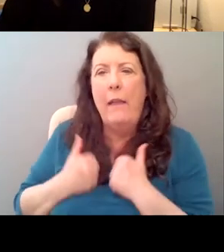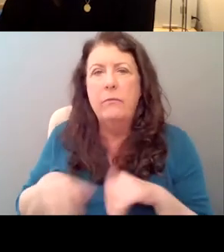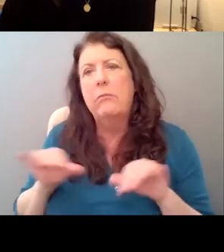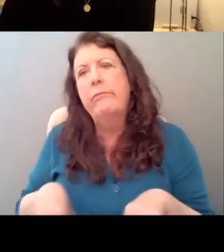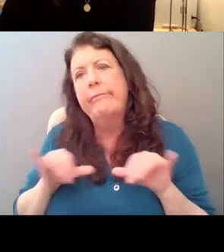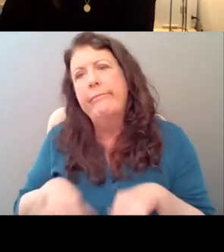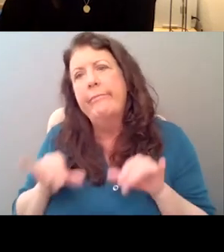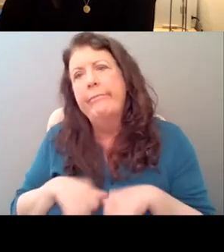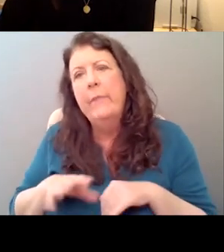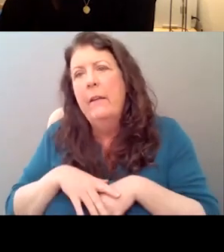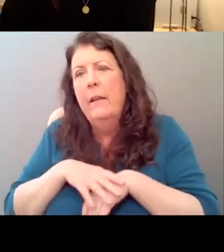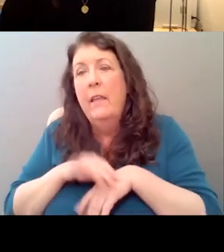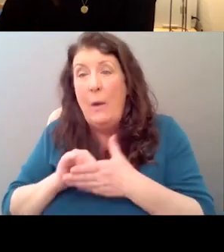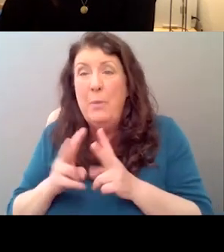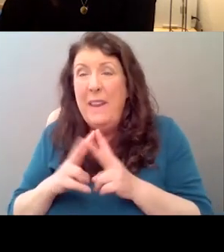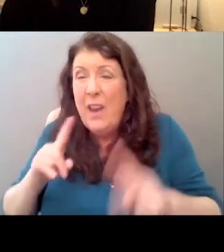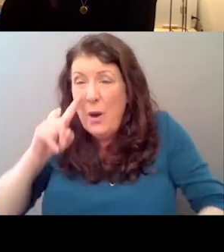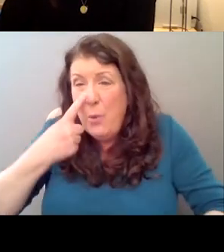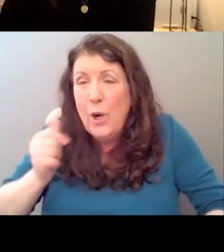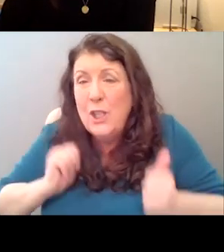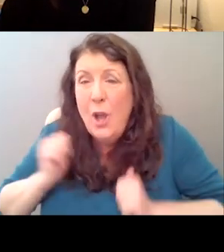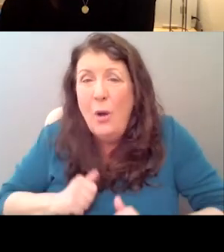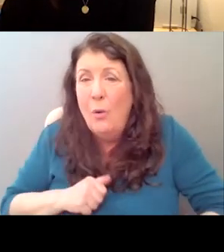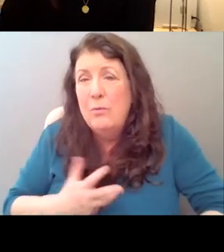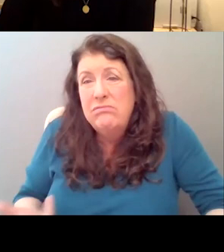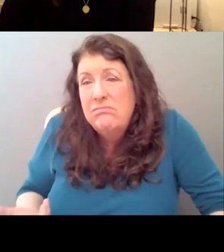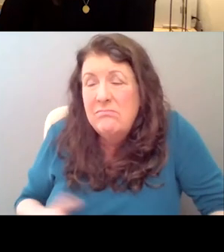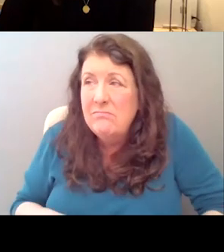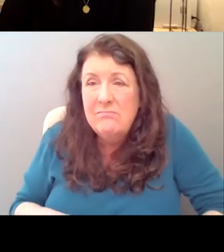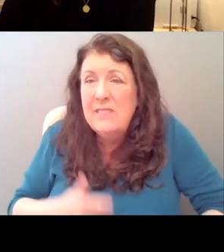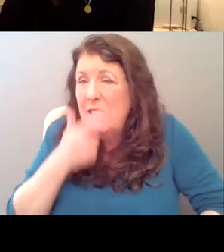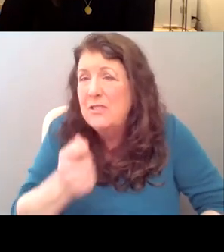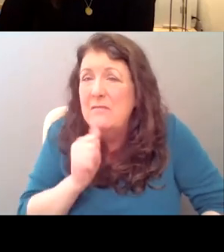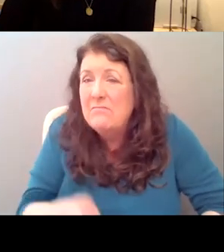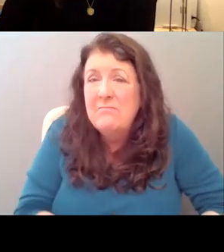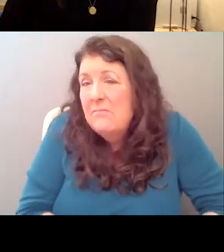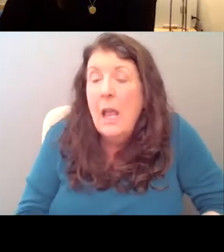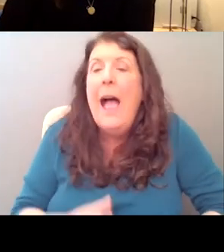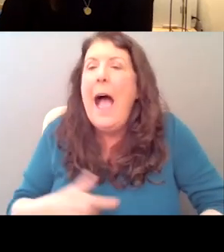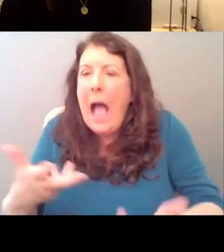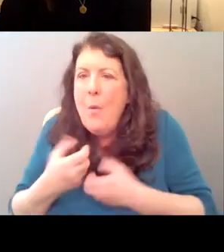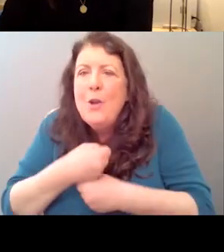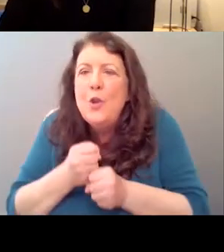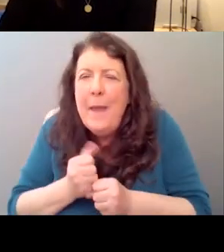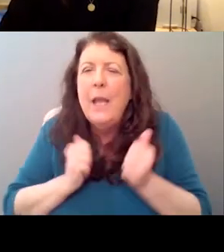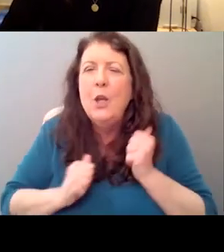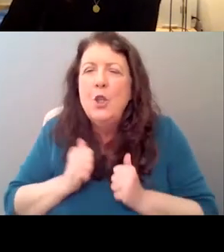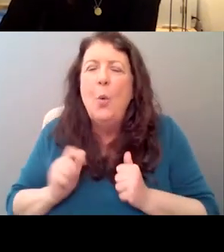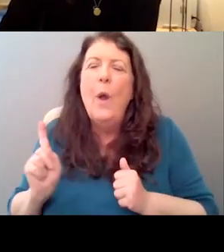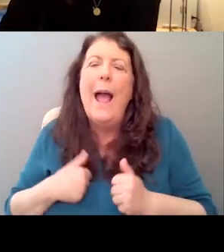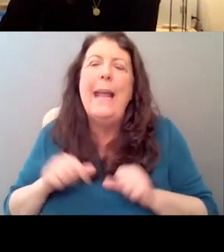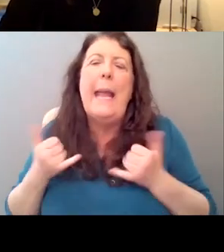because that would be a very boring show. In my opinion. Um, I want to make a show that can play in the spaces